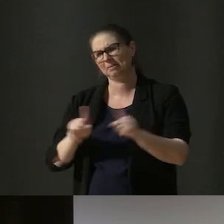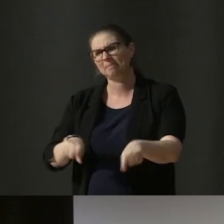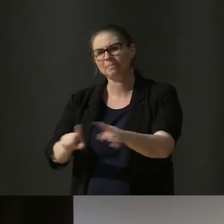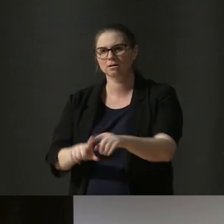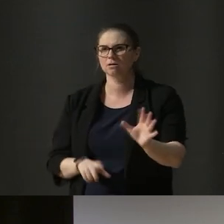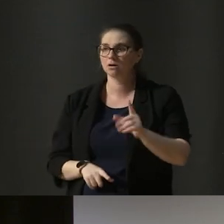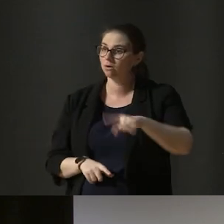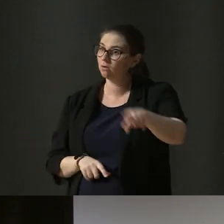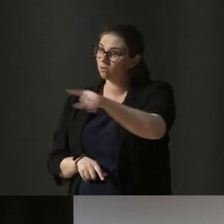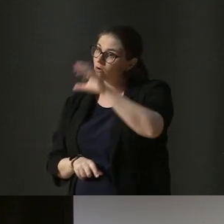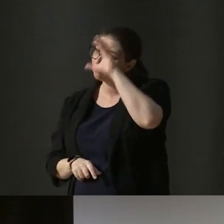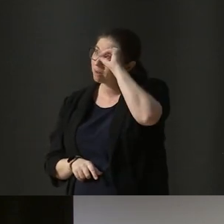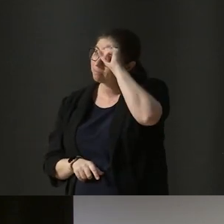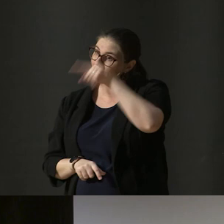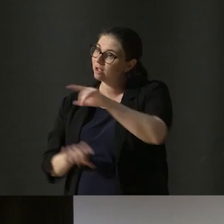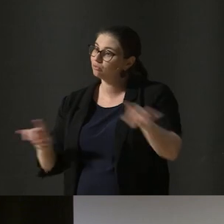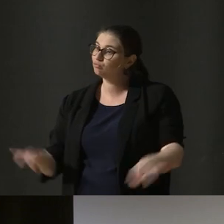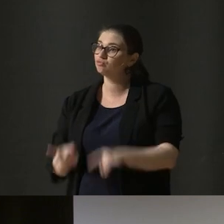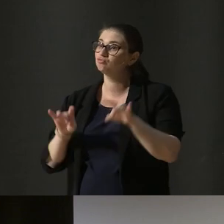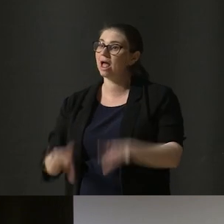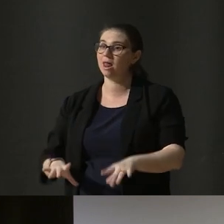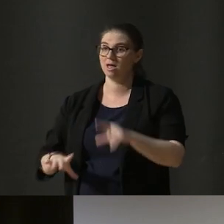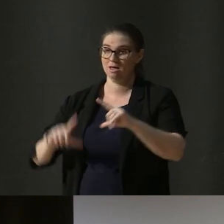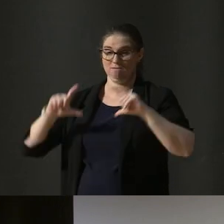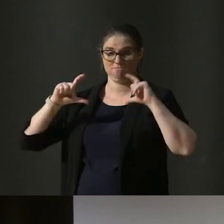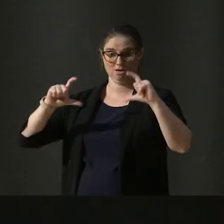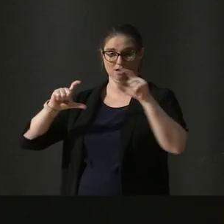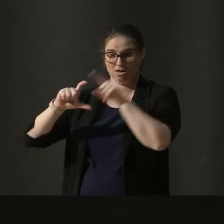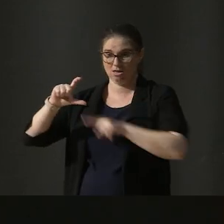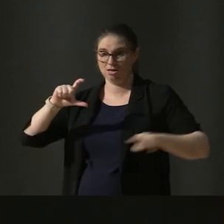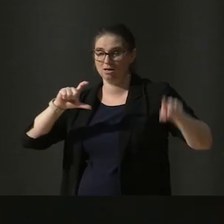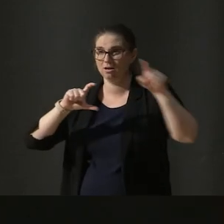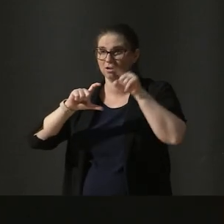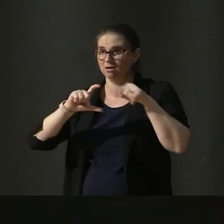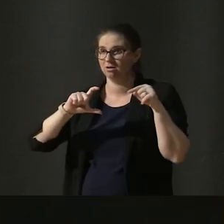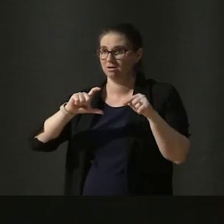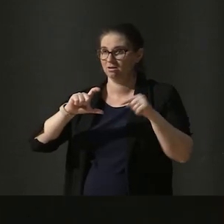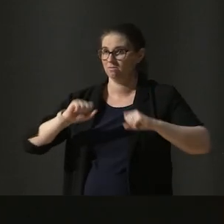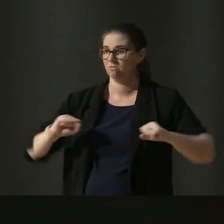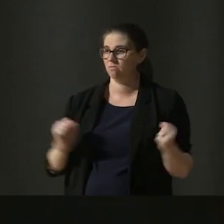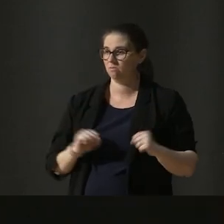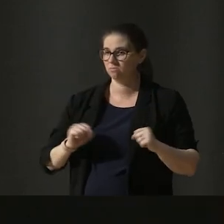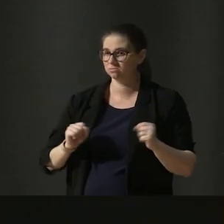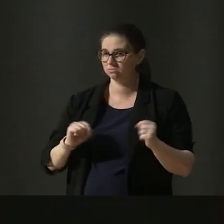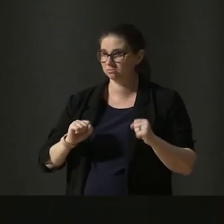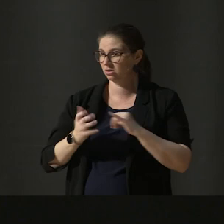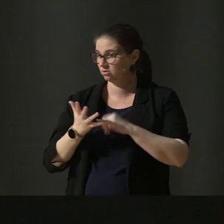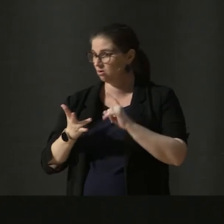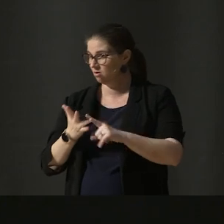Remember our Australian pie? That pie is cold. The recipe is old.